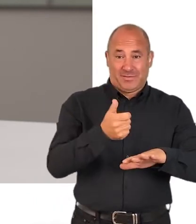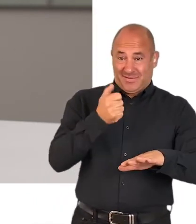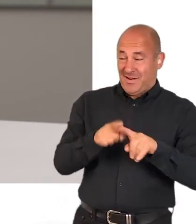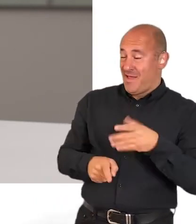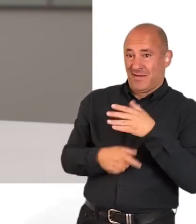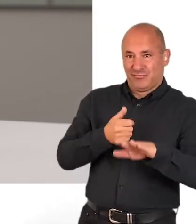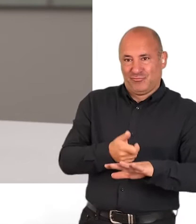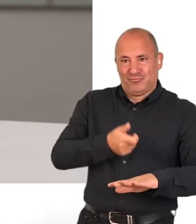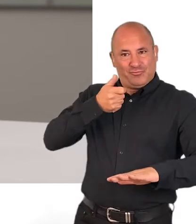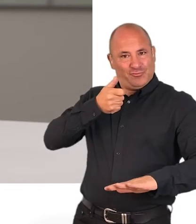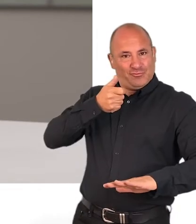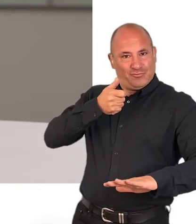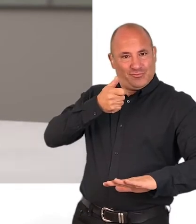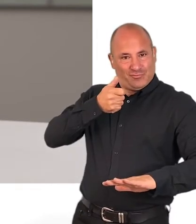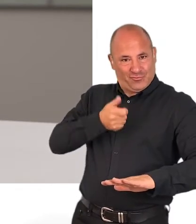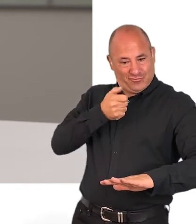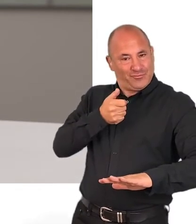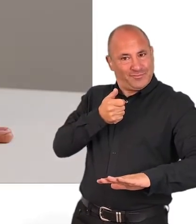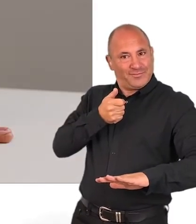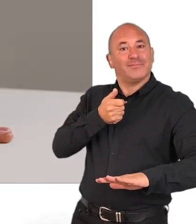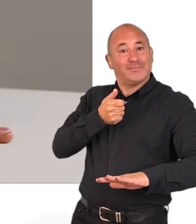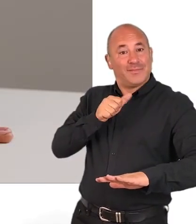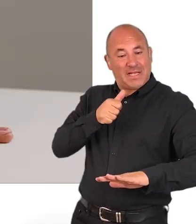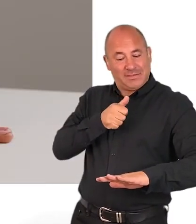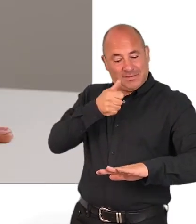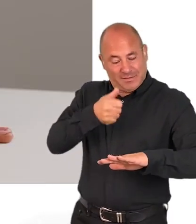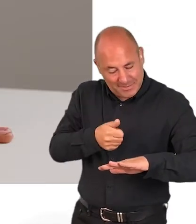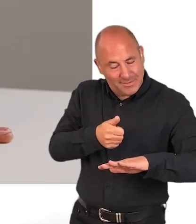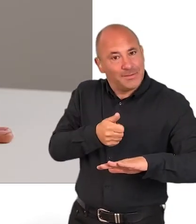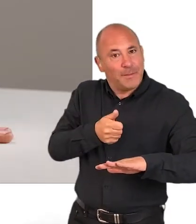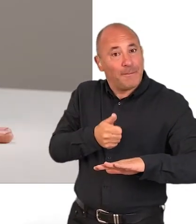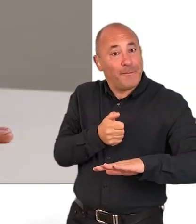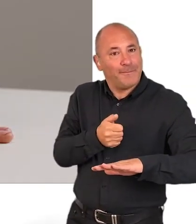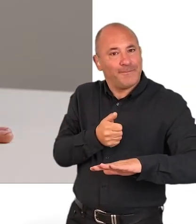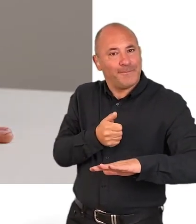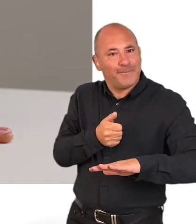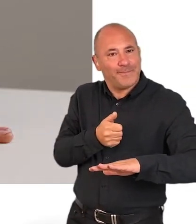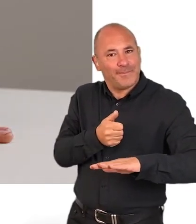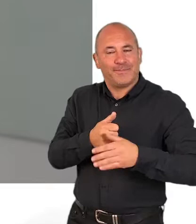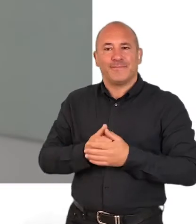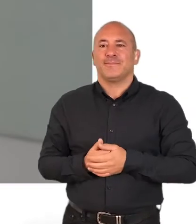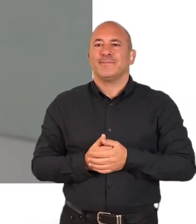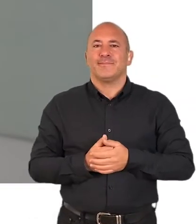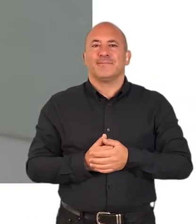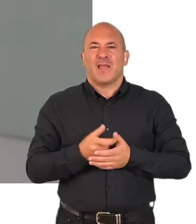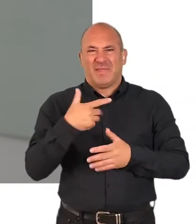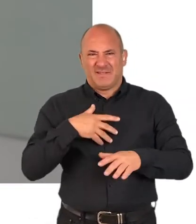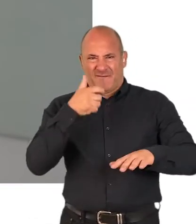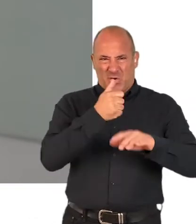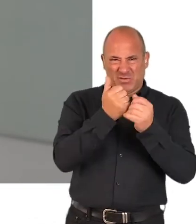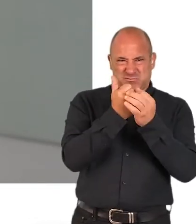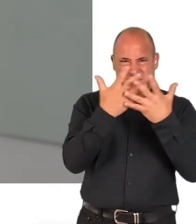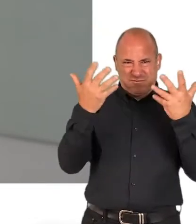a photo from a distance first like this, then more closely like this. If there are multiple